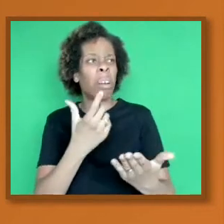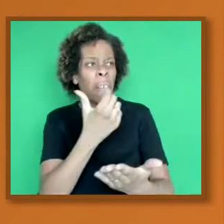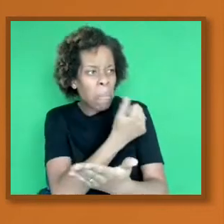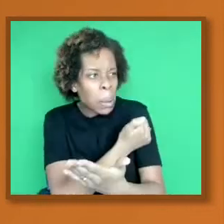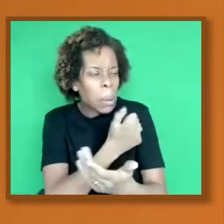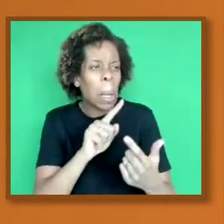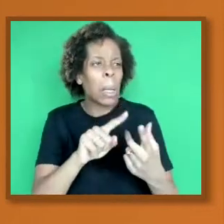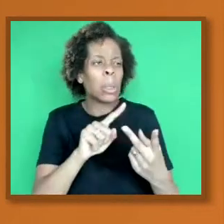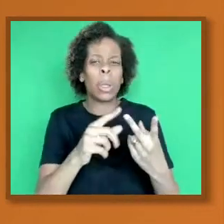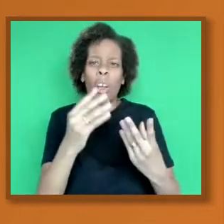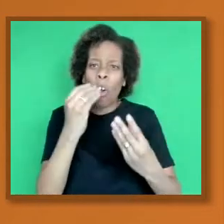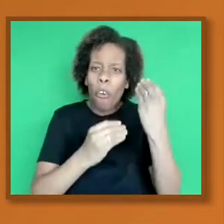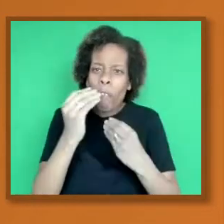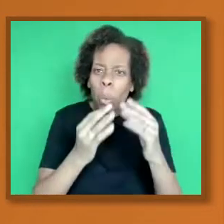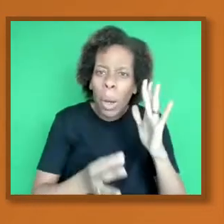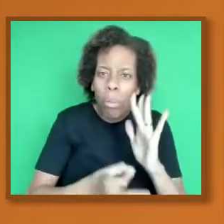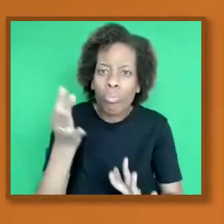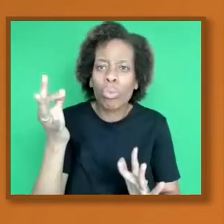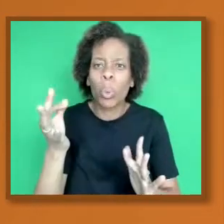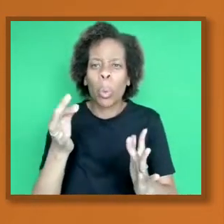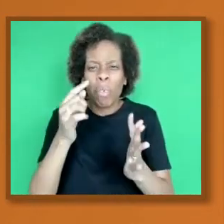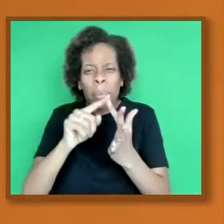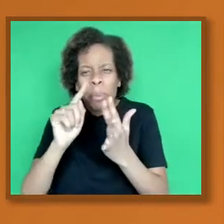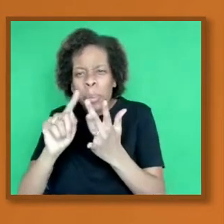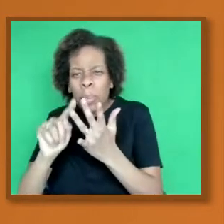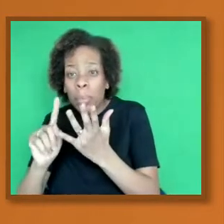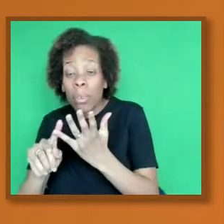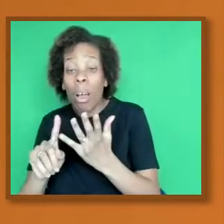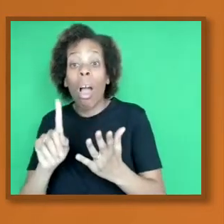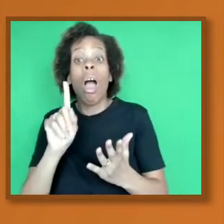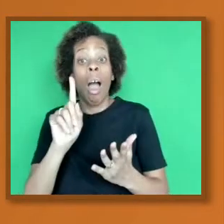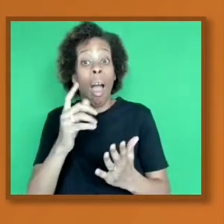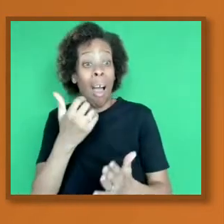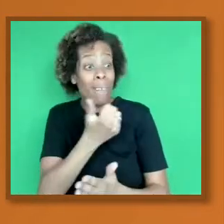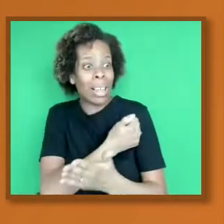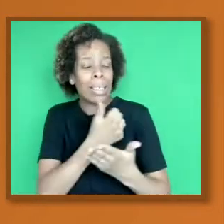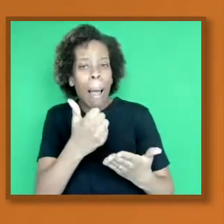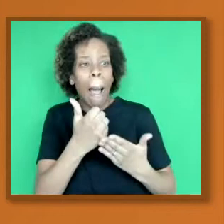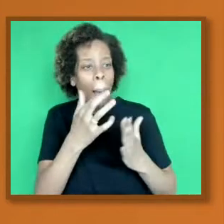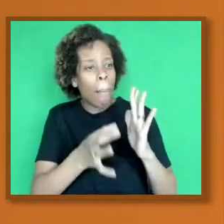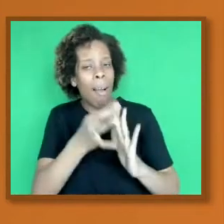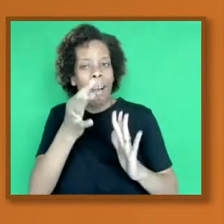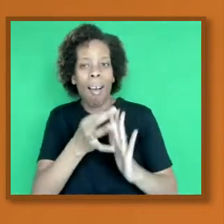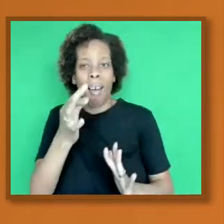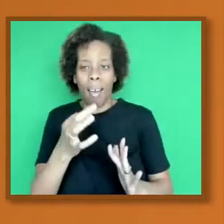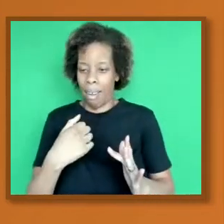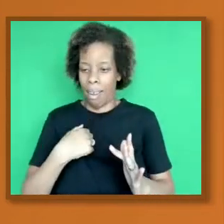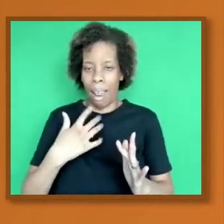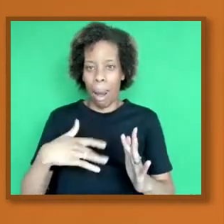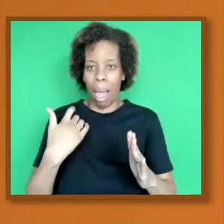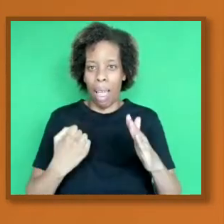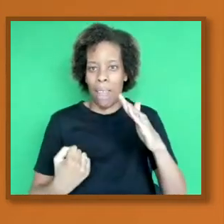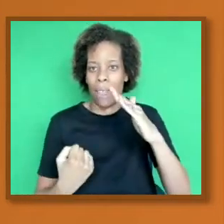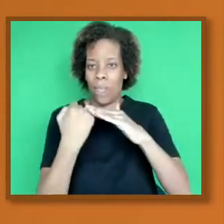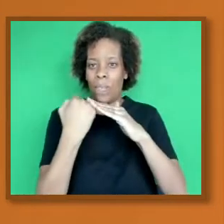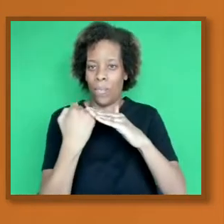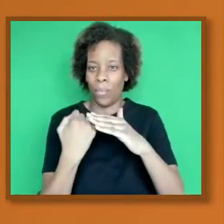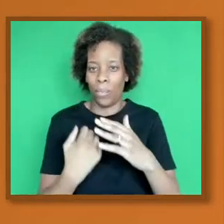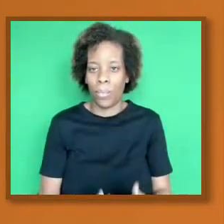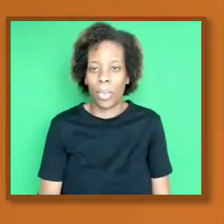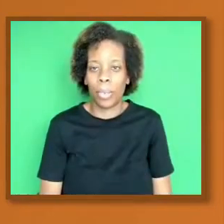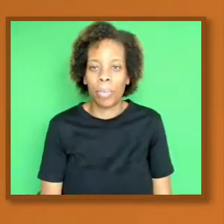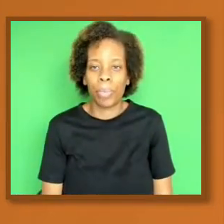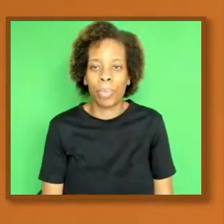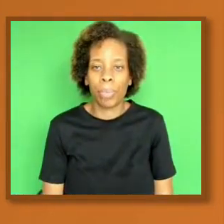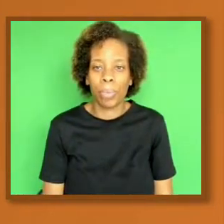vaccination has been critically important in that regard. So if go, I'm just going to finish off and I've got a couple more slides. And I think